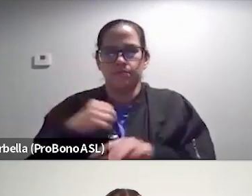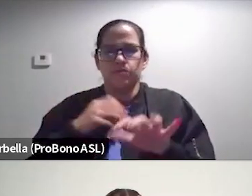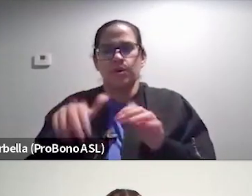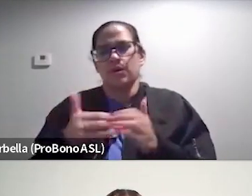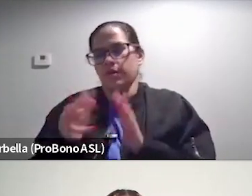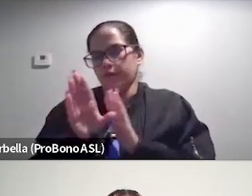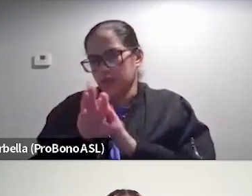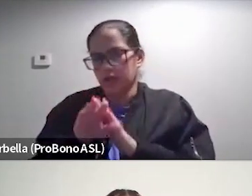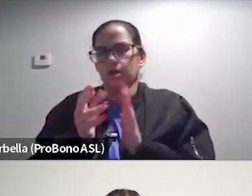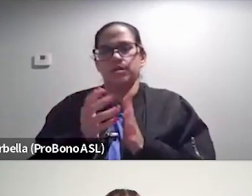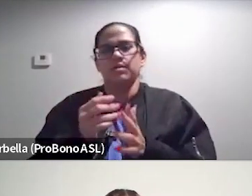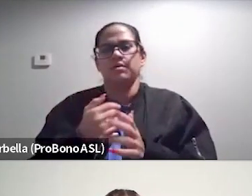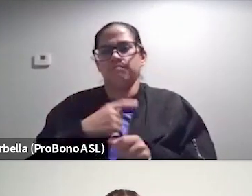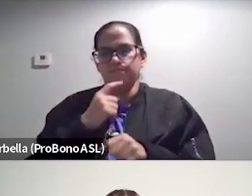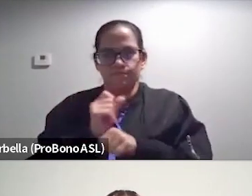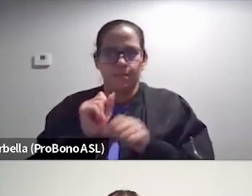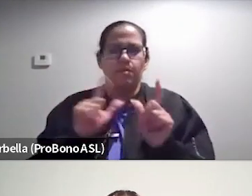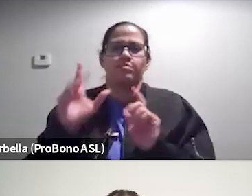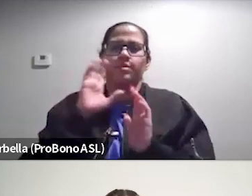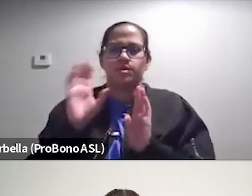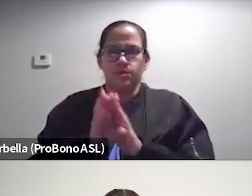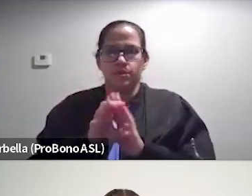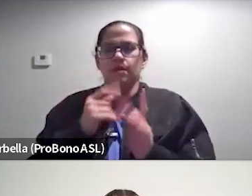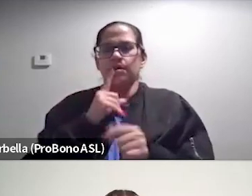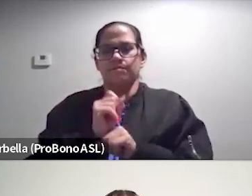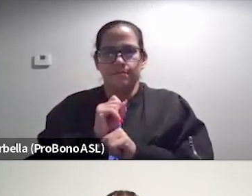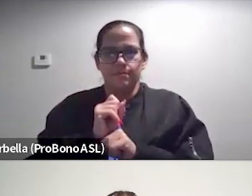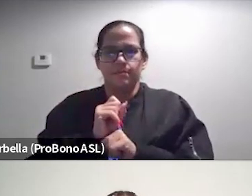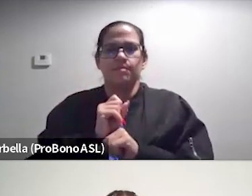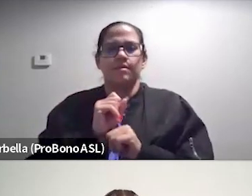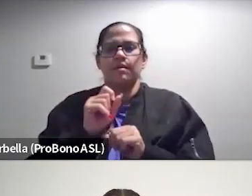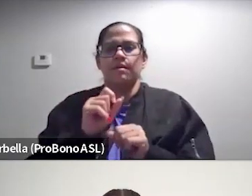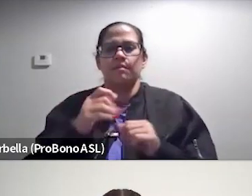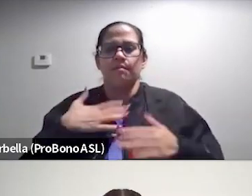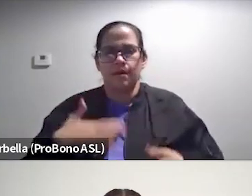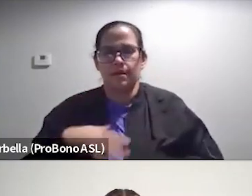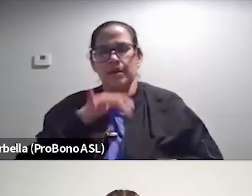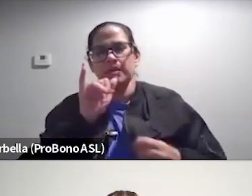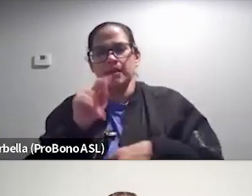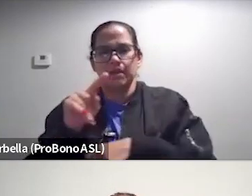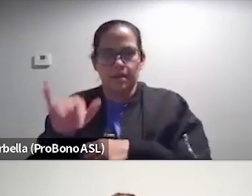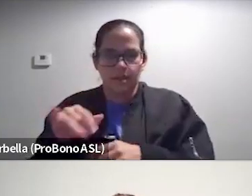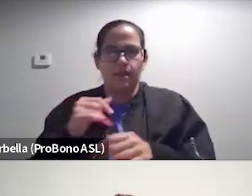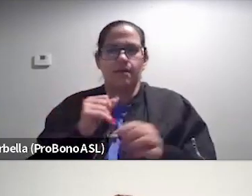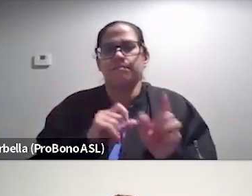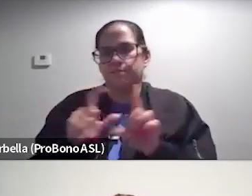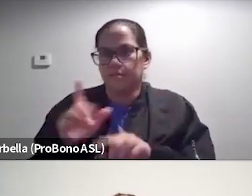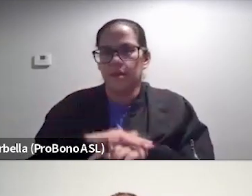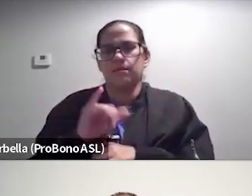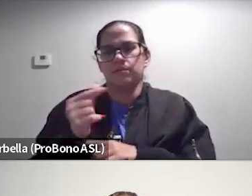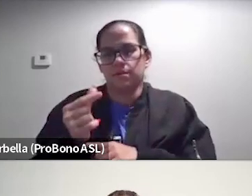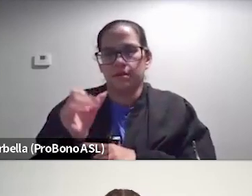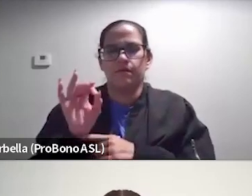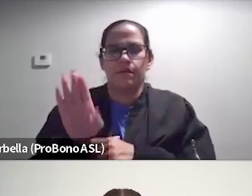videos. I definitely post pictures. I definitely bought a Yiddick. I definitely took the pictures, put them on Instagram and